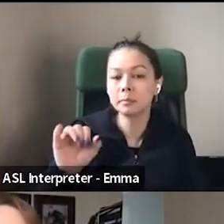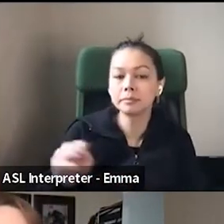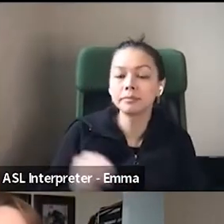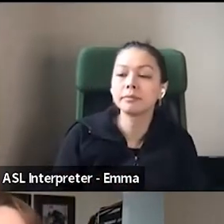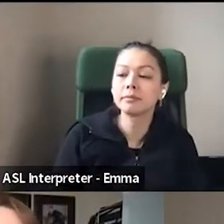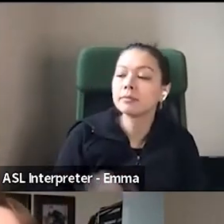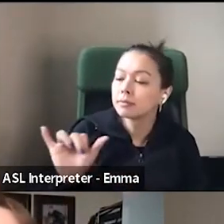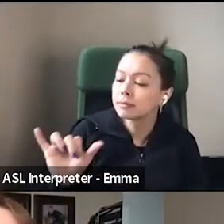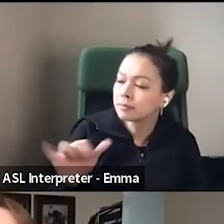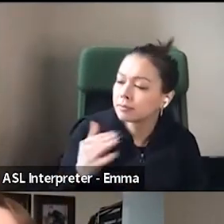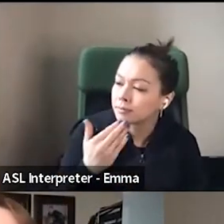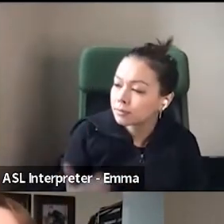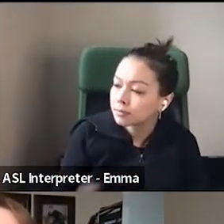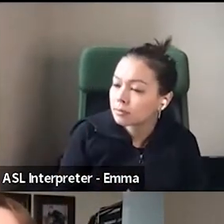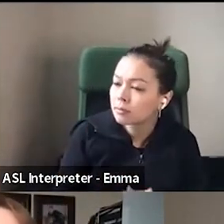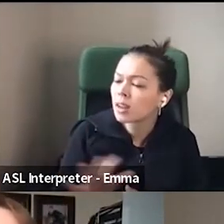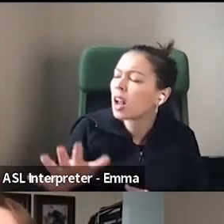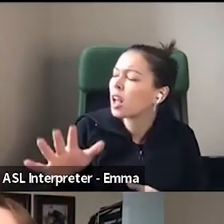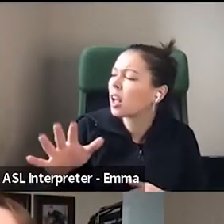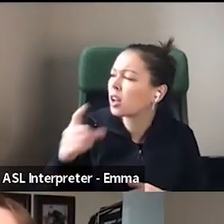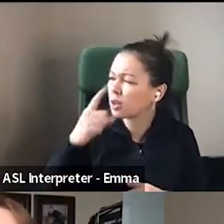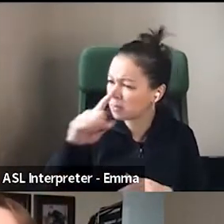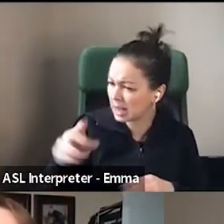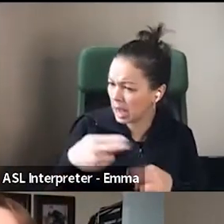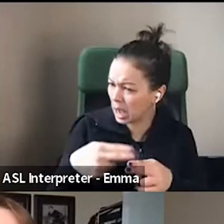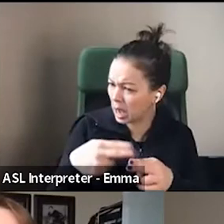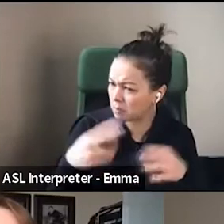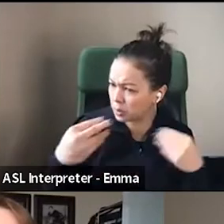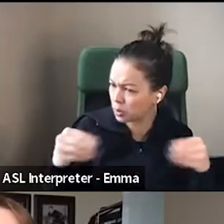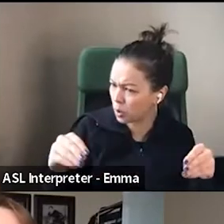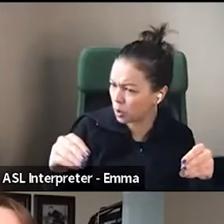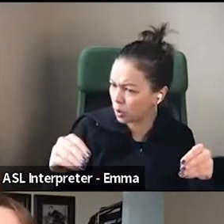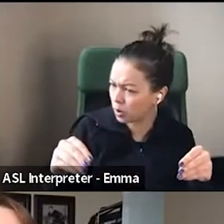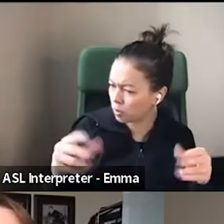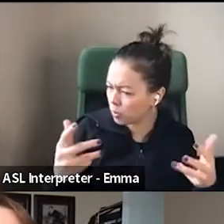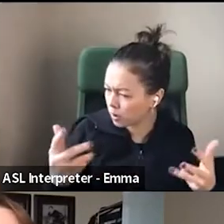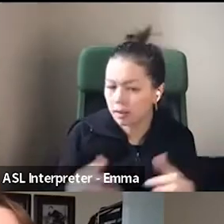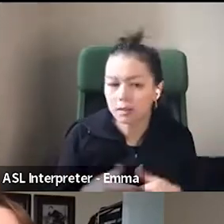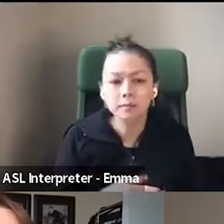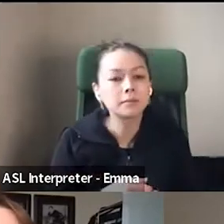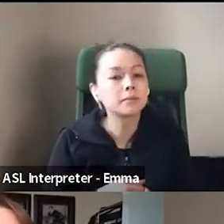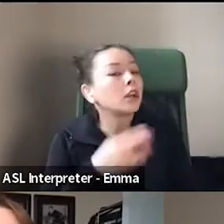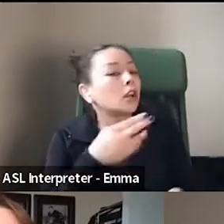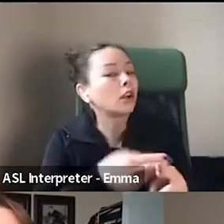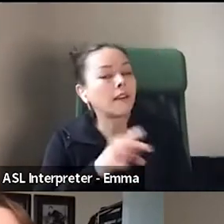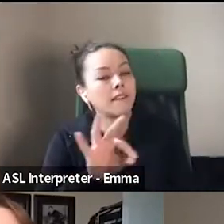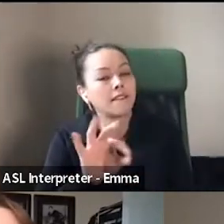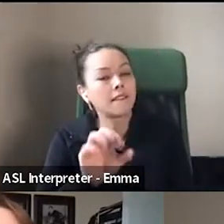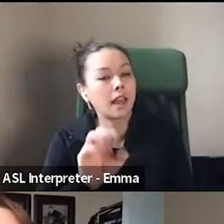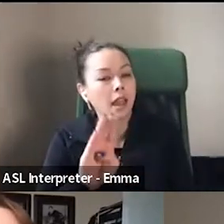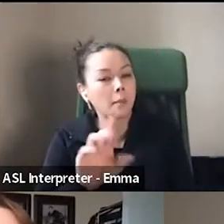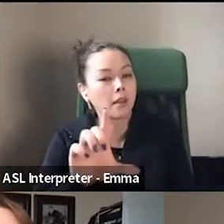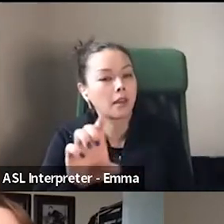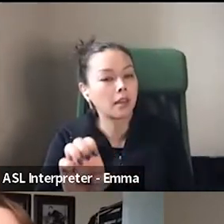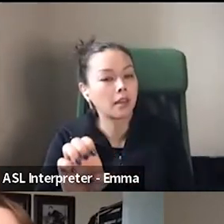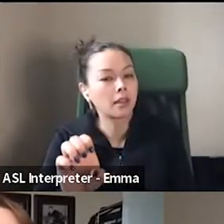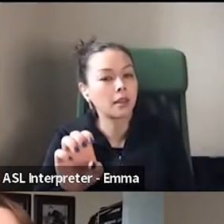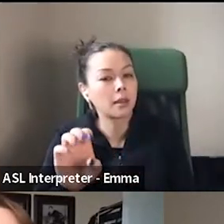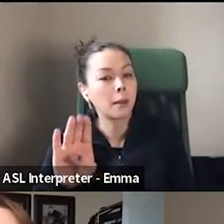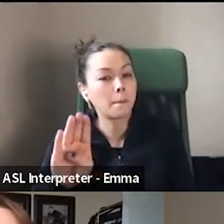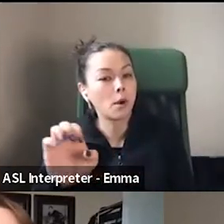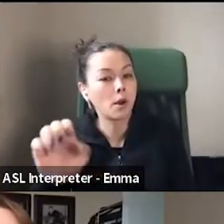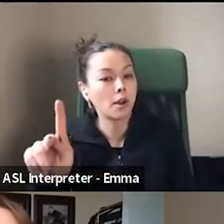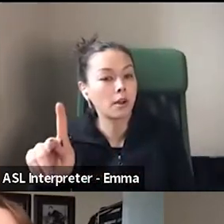our bookstore is called Fable Book Parlor. Sorry, and this is the same name of the store that